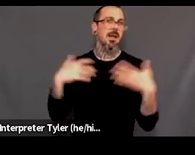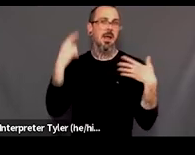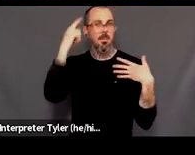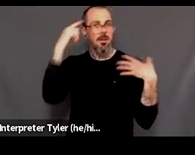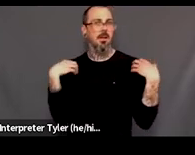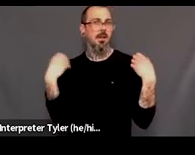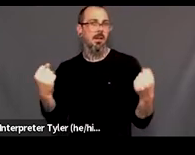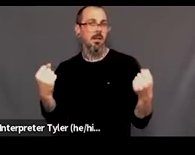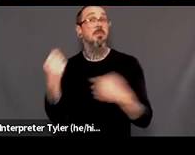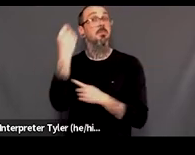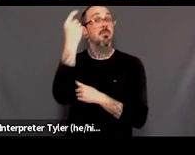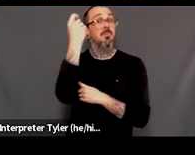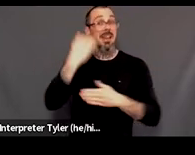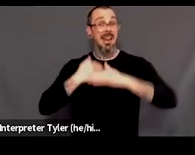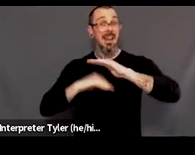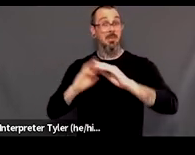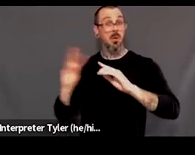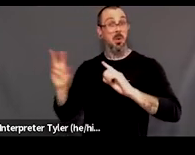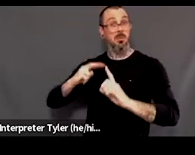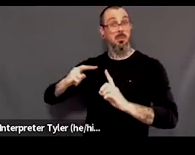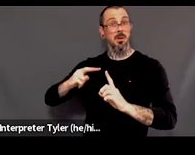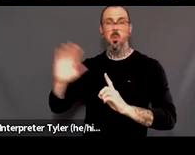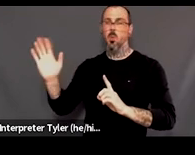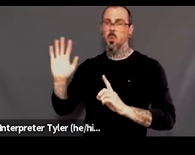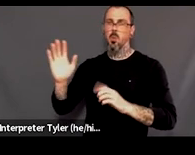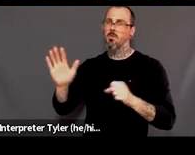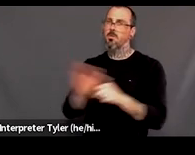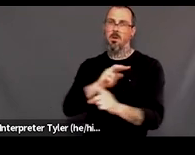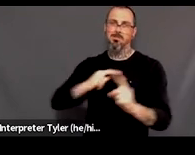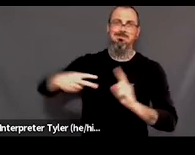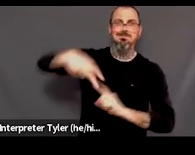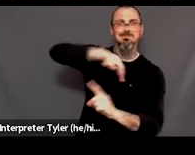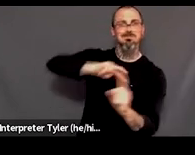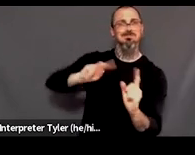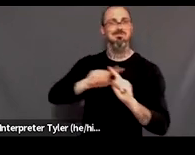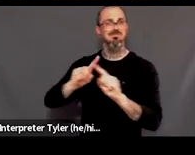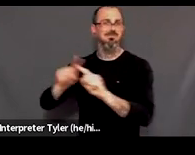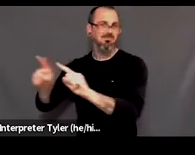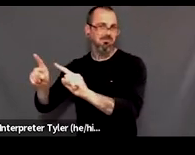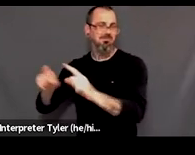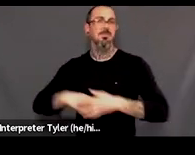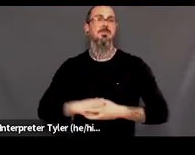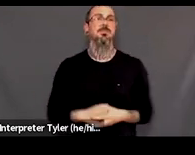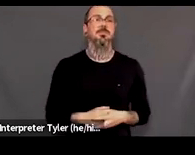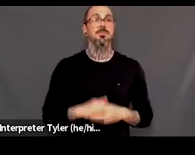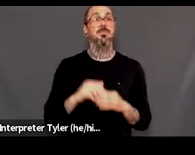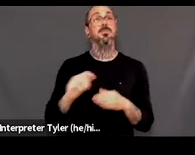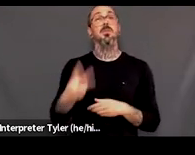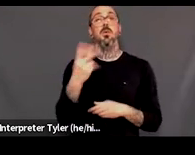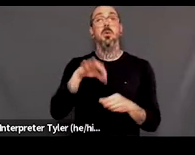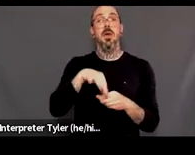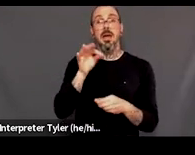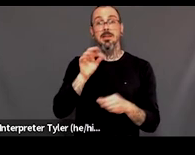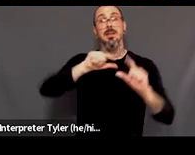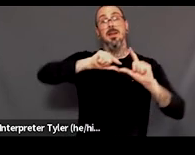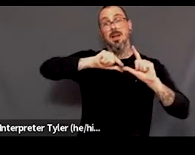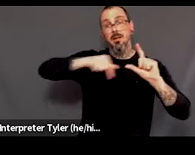western um our acronym 2s lgbtqia plus